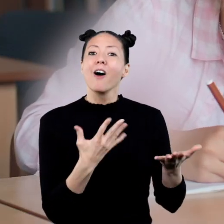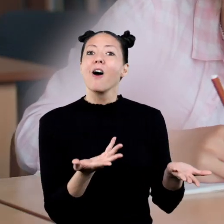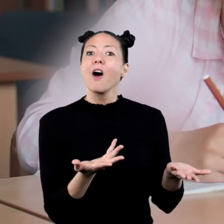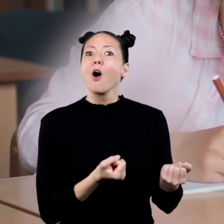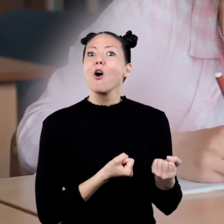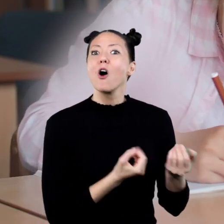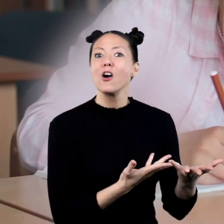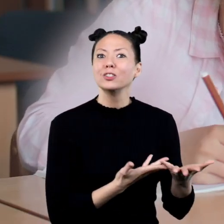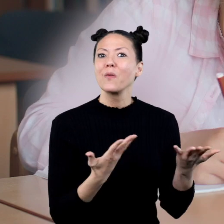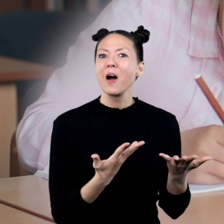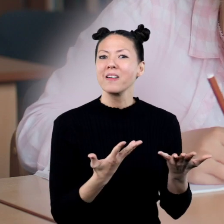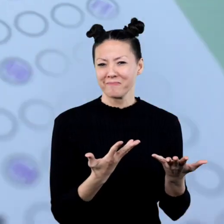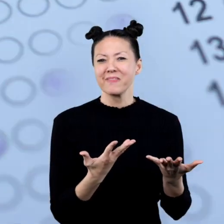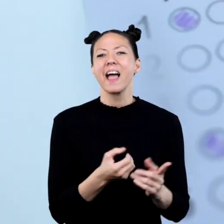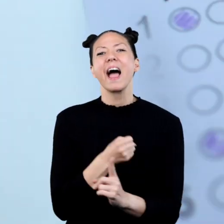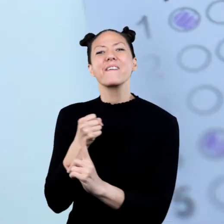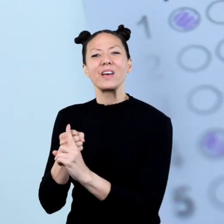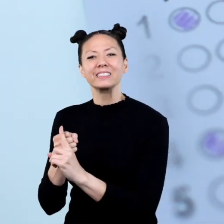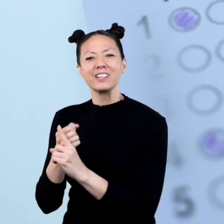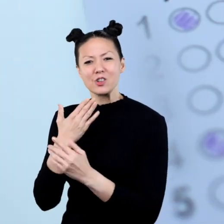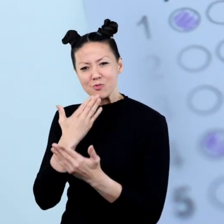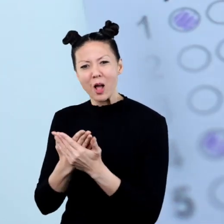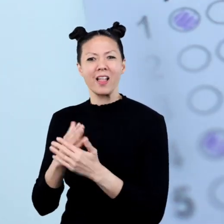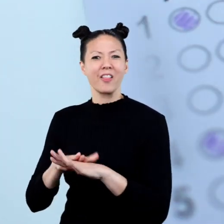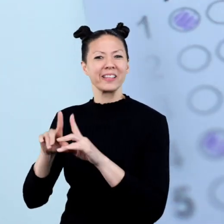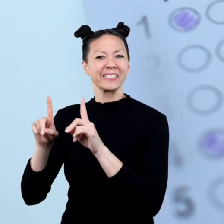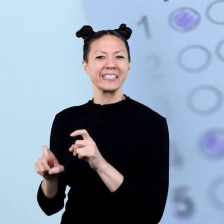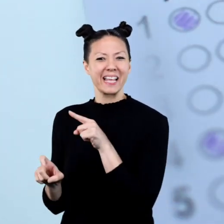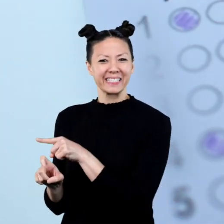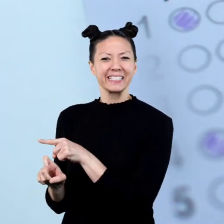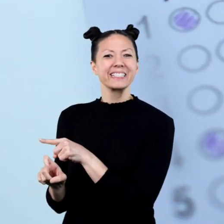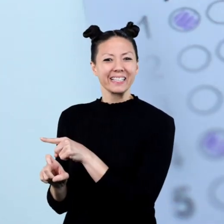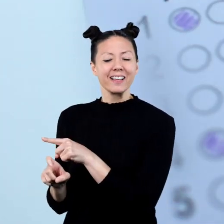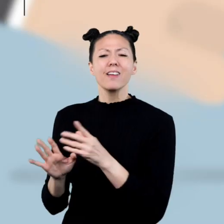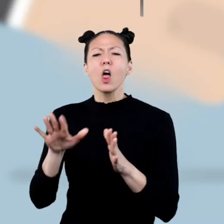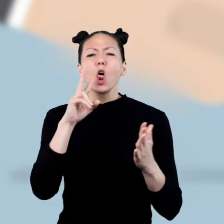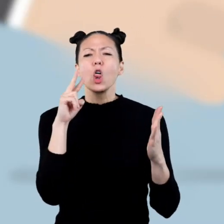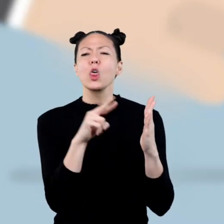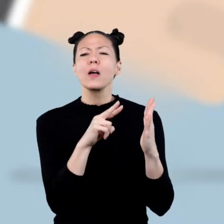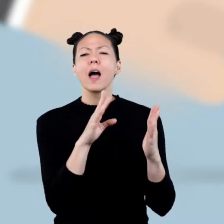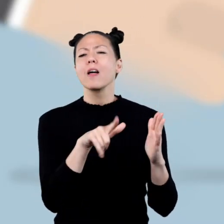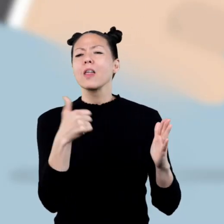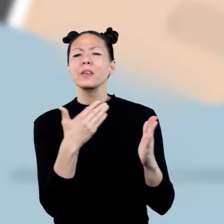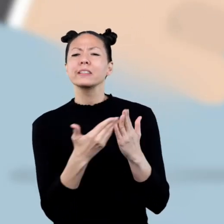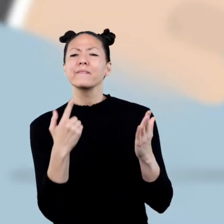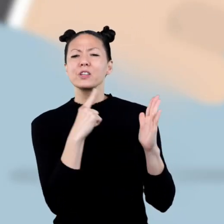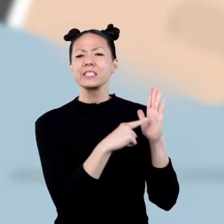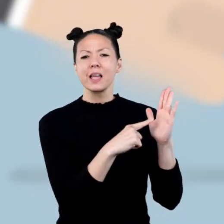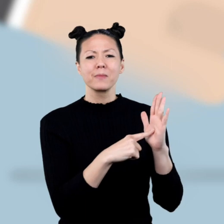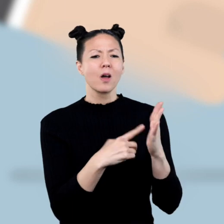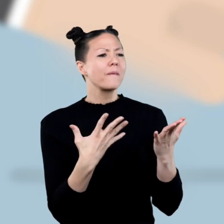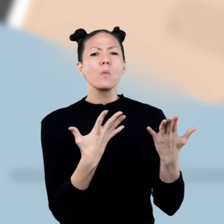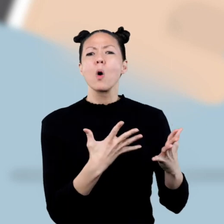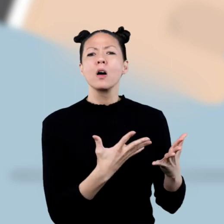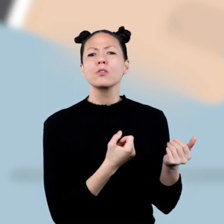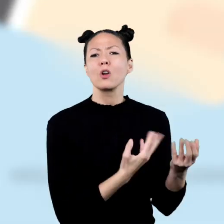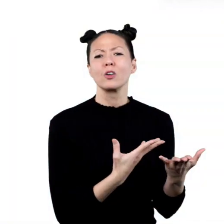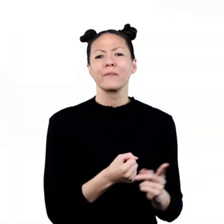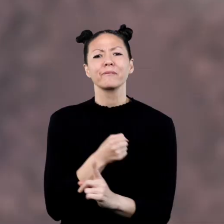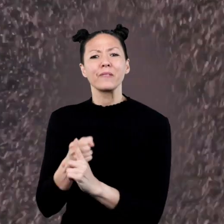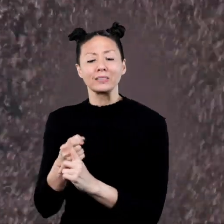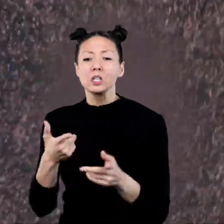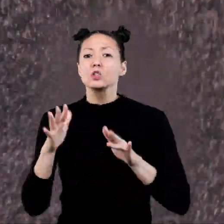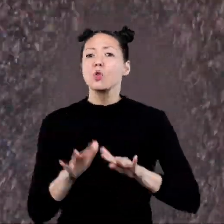deciding to study very hard. The effect is doing well on the test. Let's look at some other examples of cause and effect.